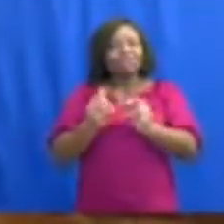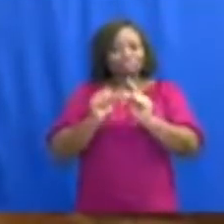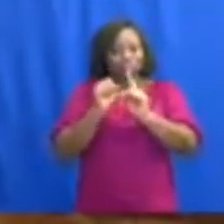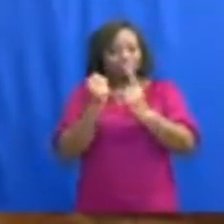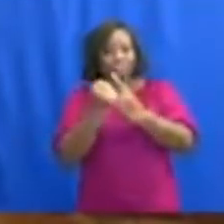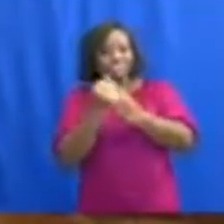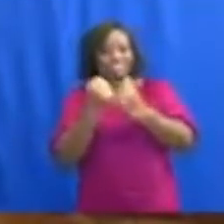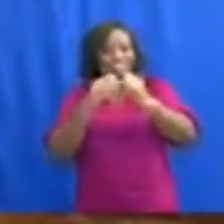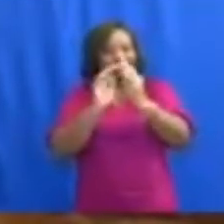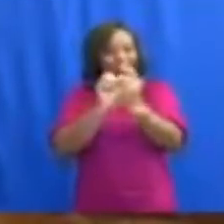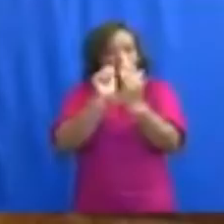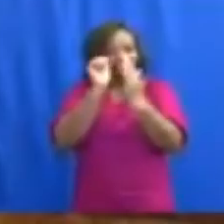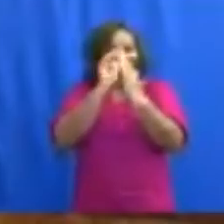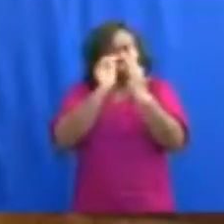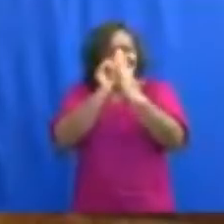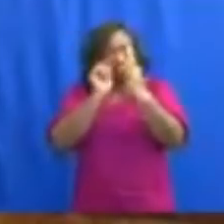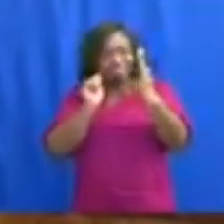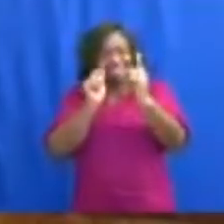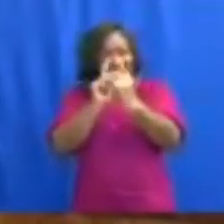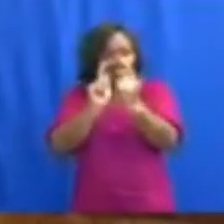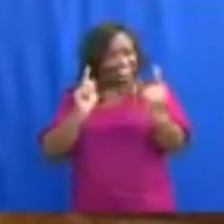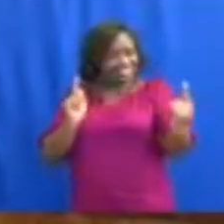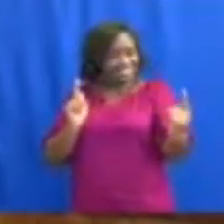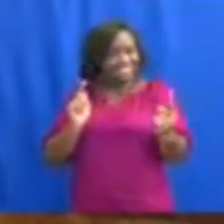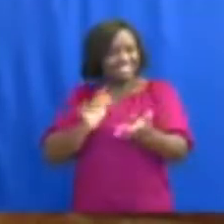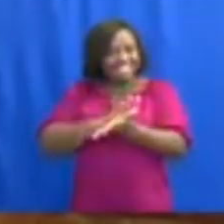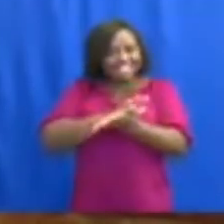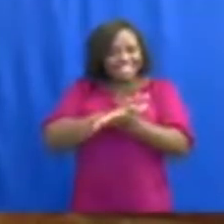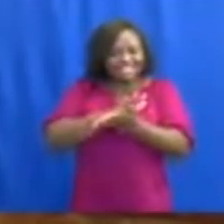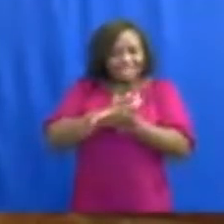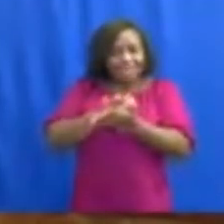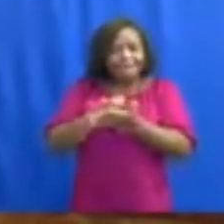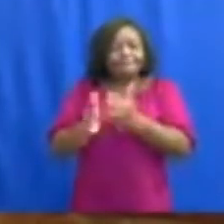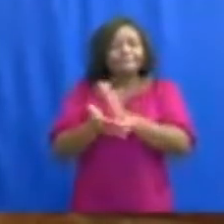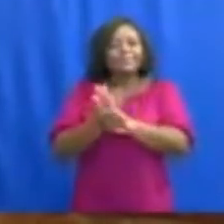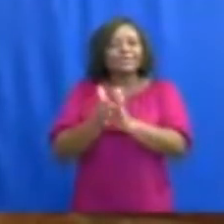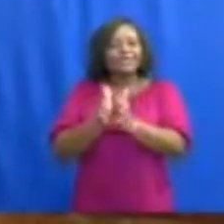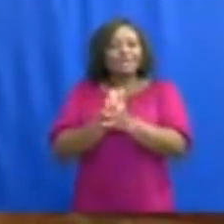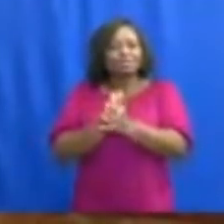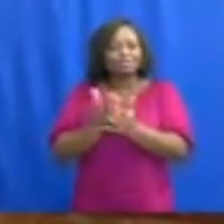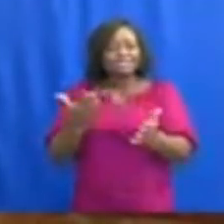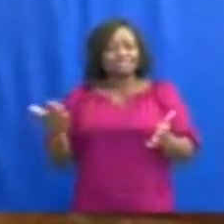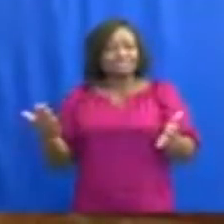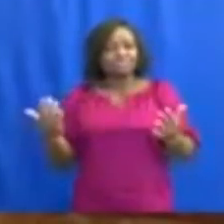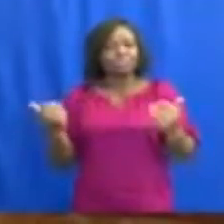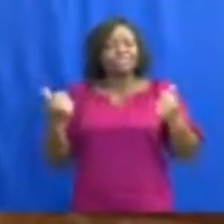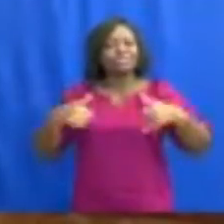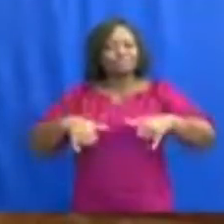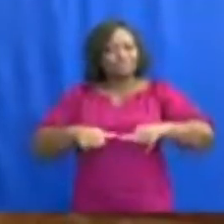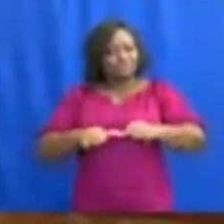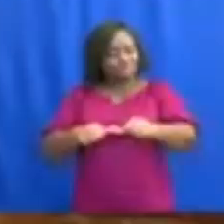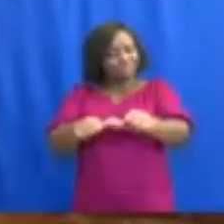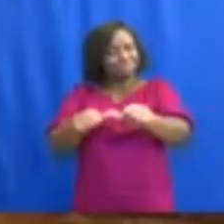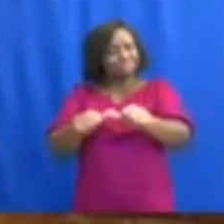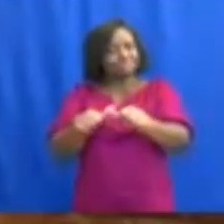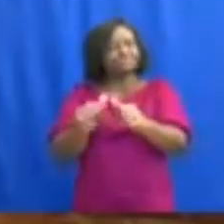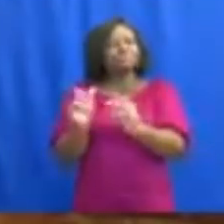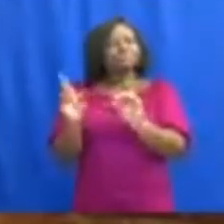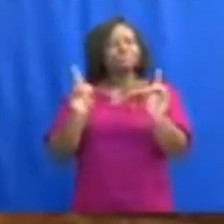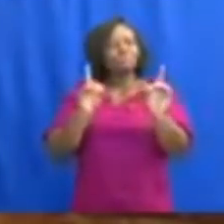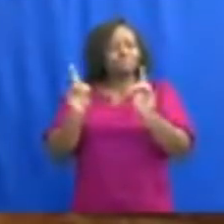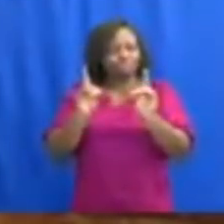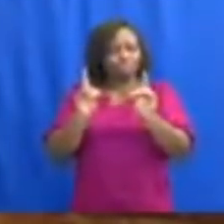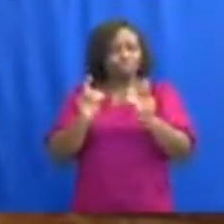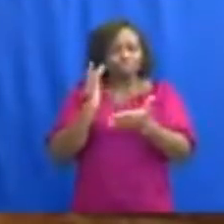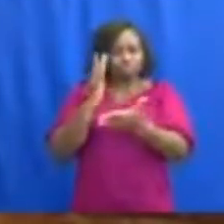distancing and hygiene protocols being the weapons we continue to employ to help contain the